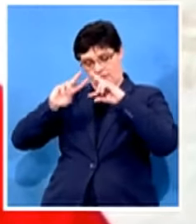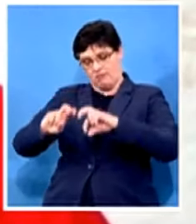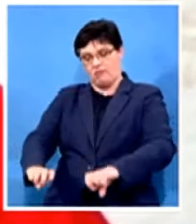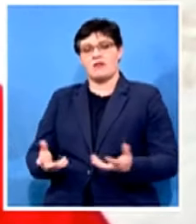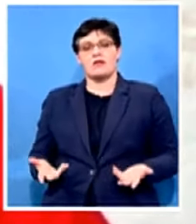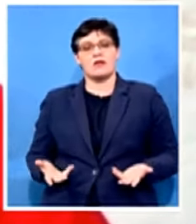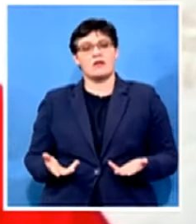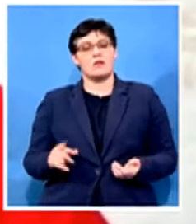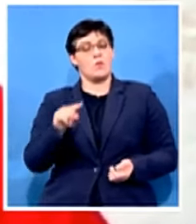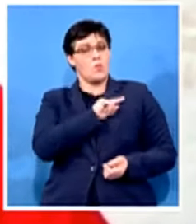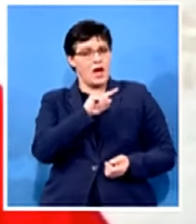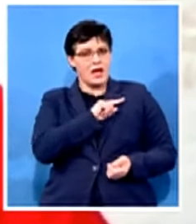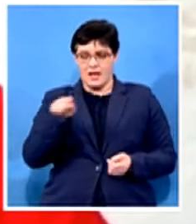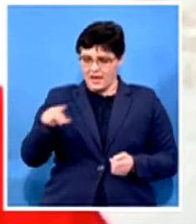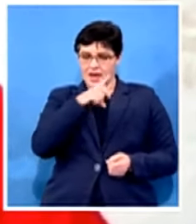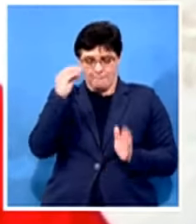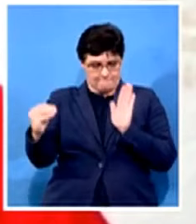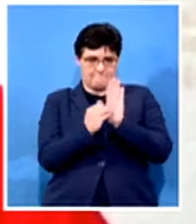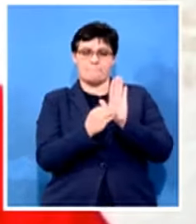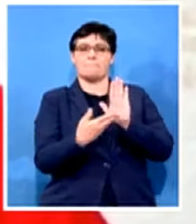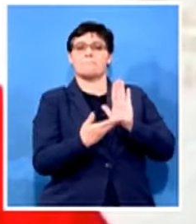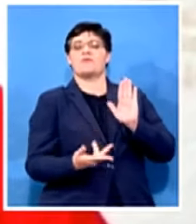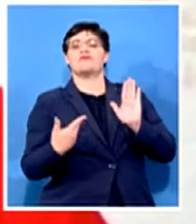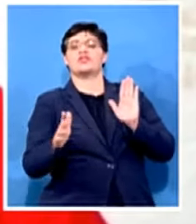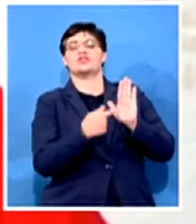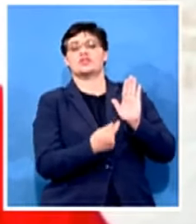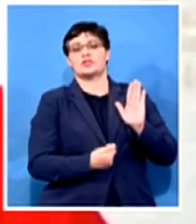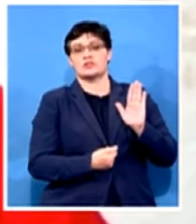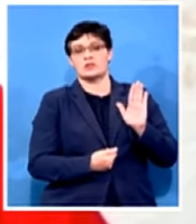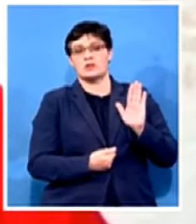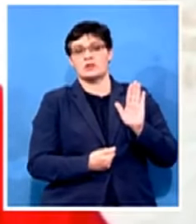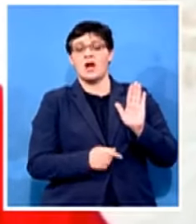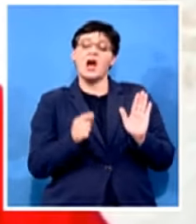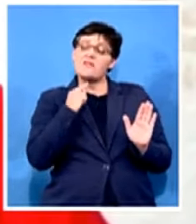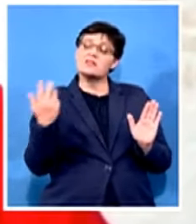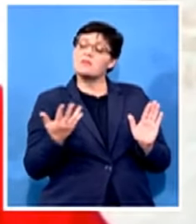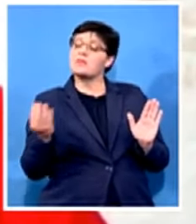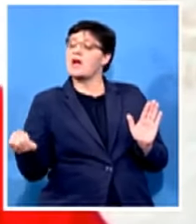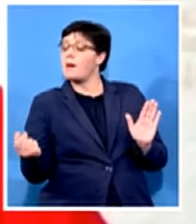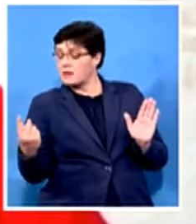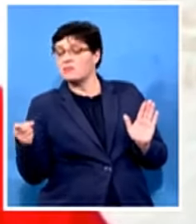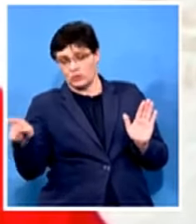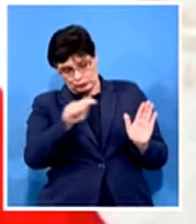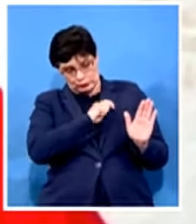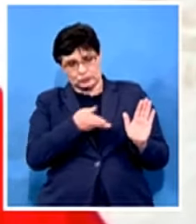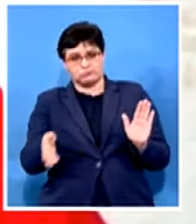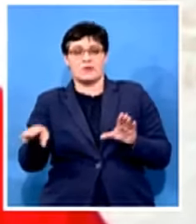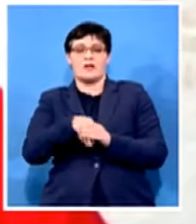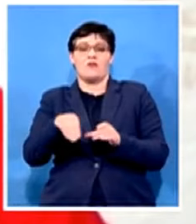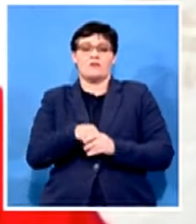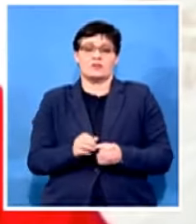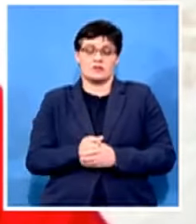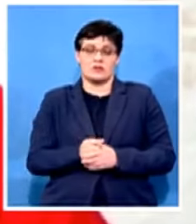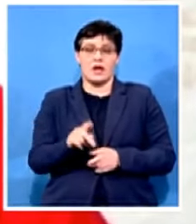coming up and we think that where they smoke there might be fire and therefore the enemy the premier should also consider taking special